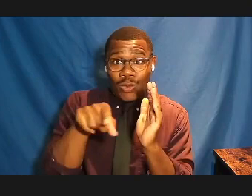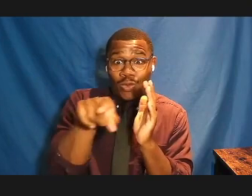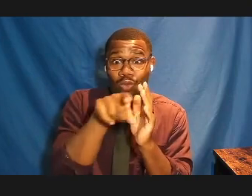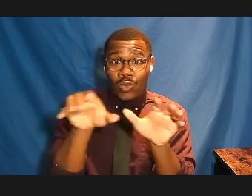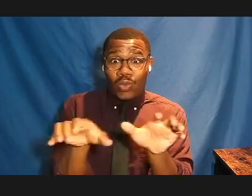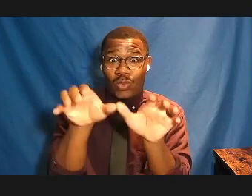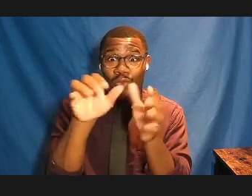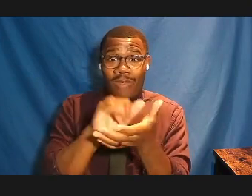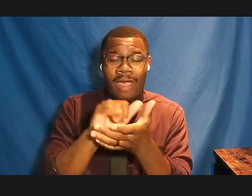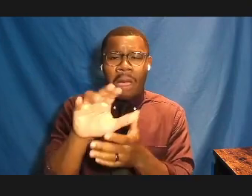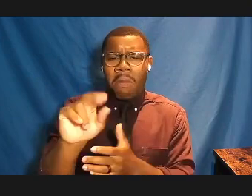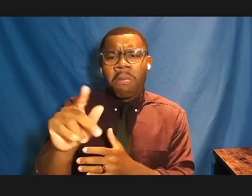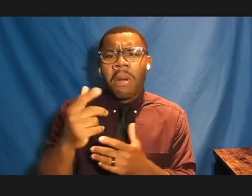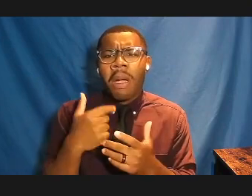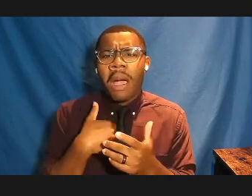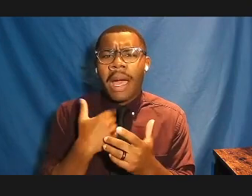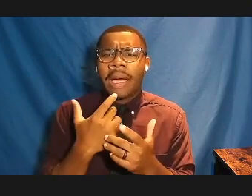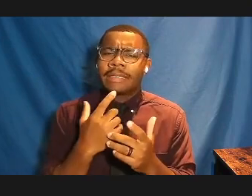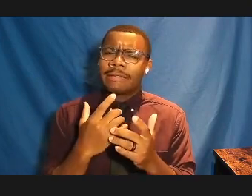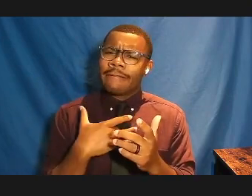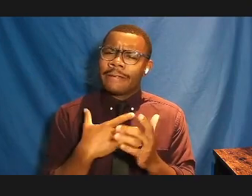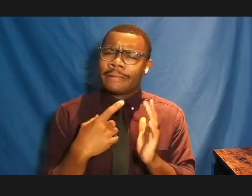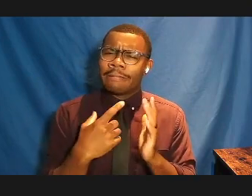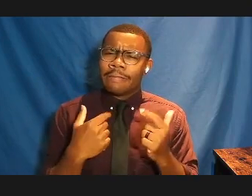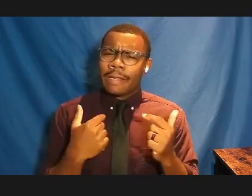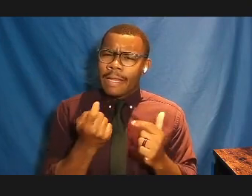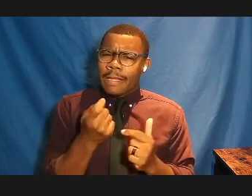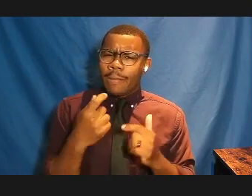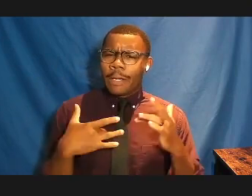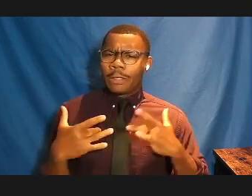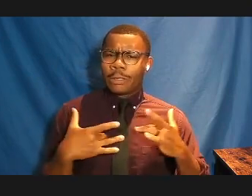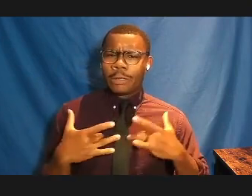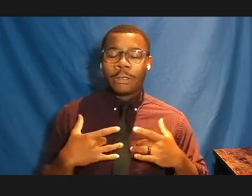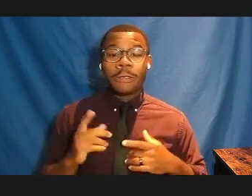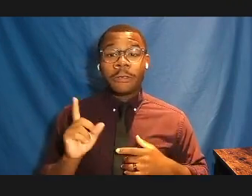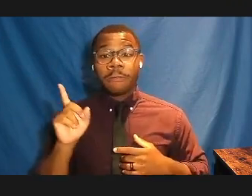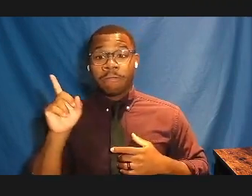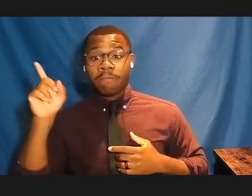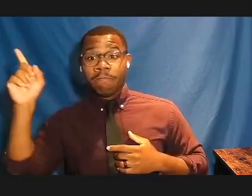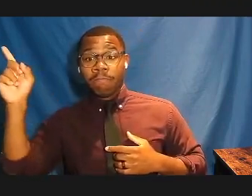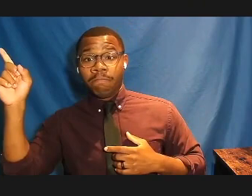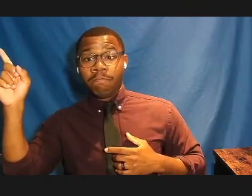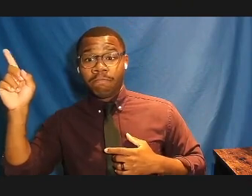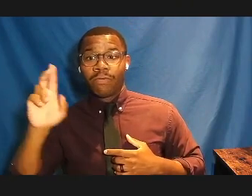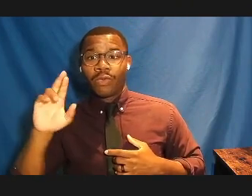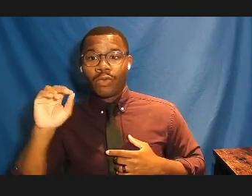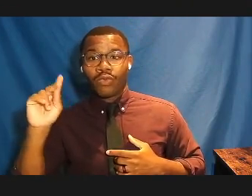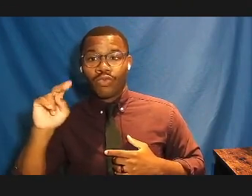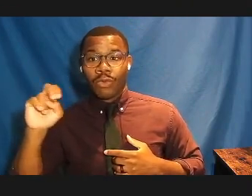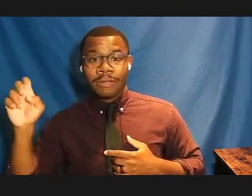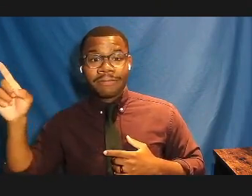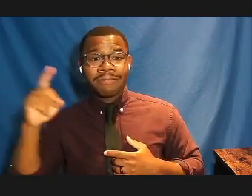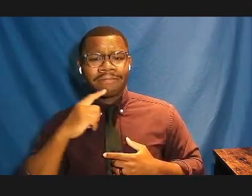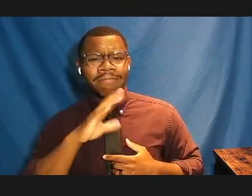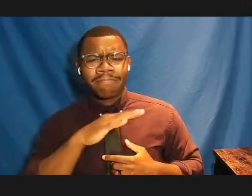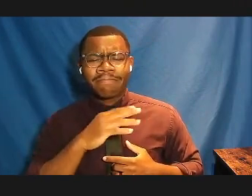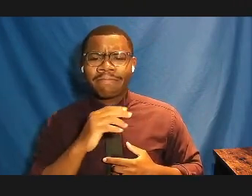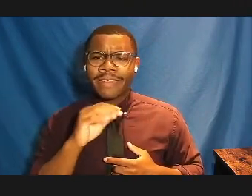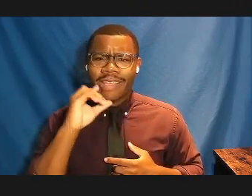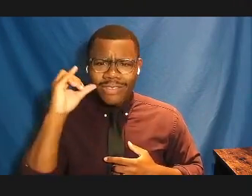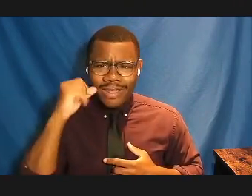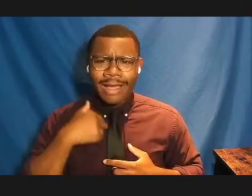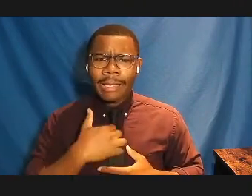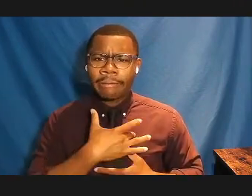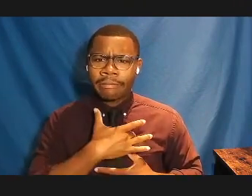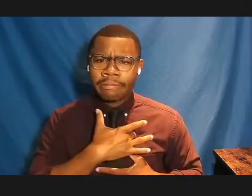sometimes I'm a little concerned. And what I'll just say about that is, I was so moved yesterday by something someone